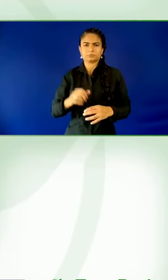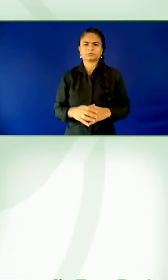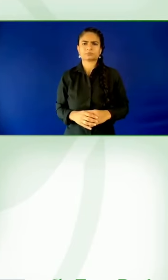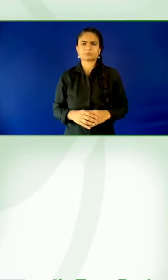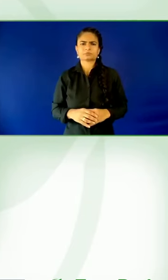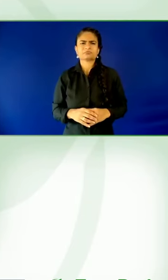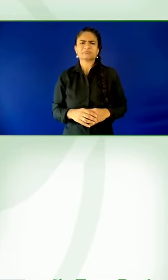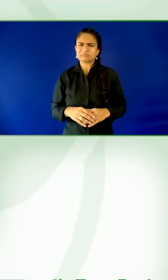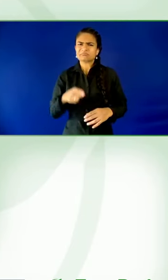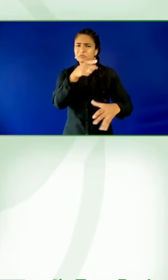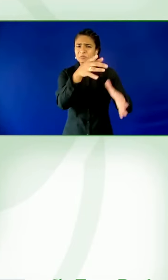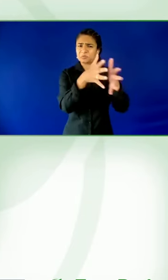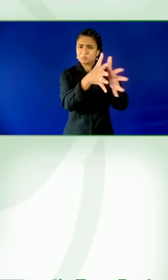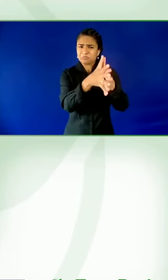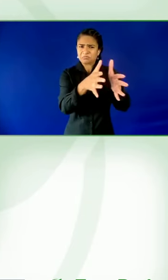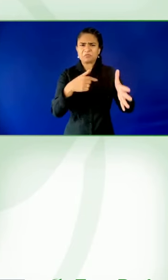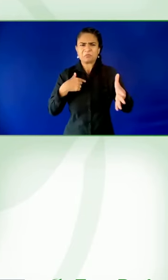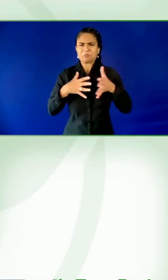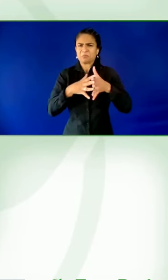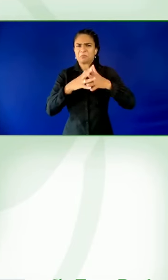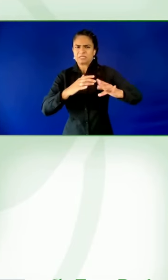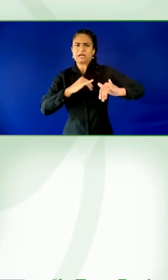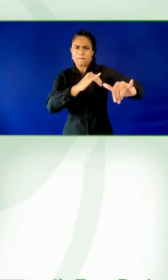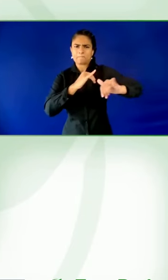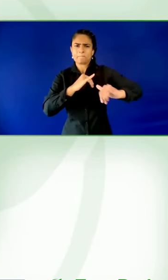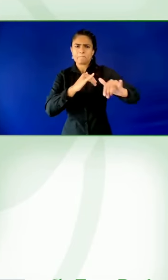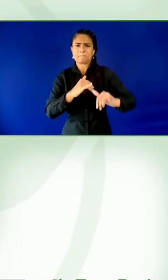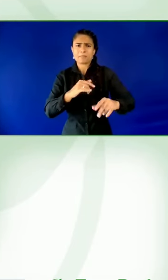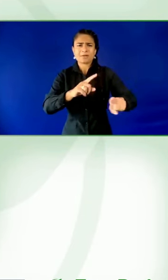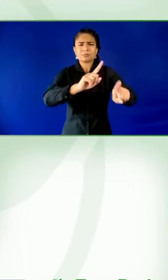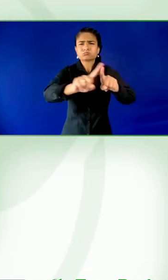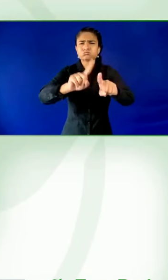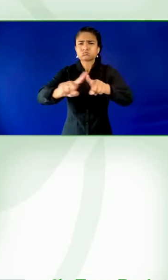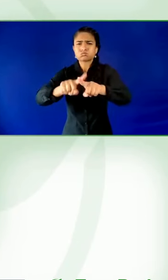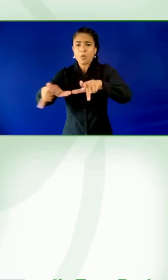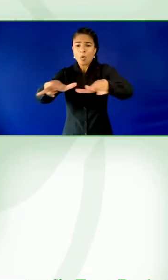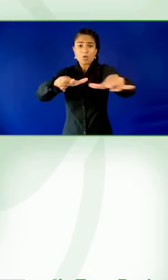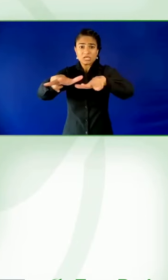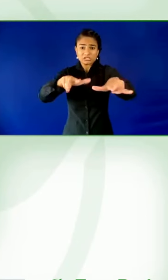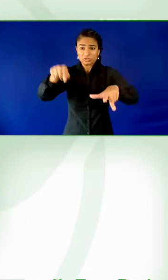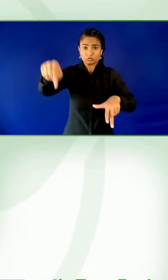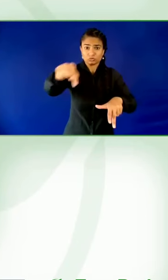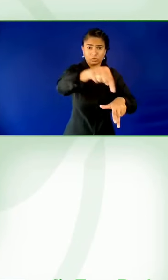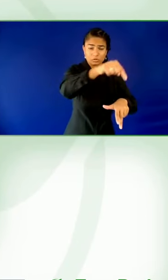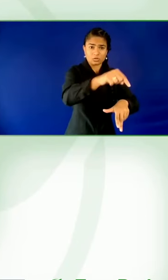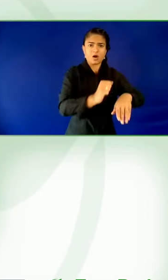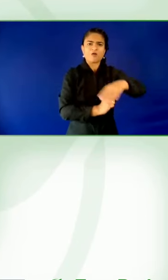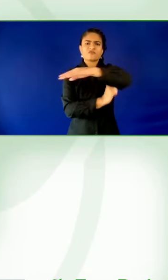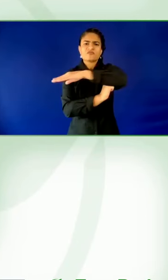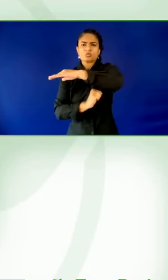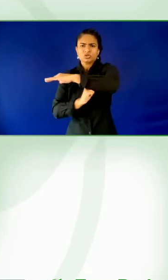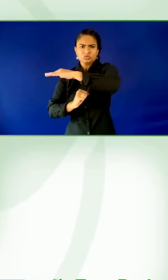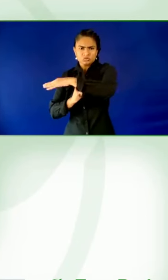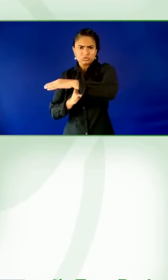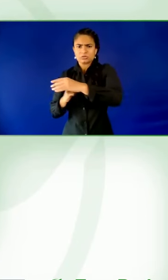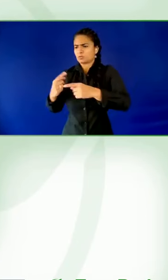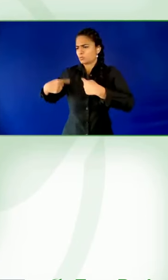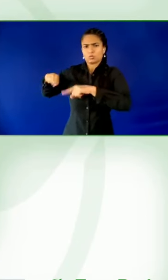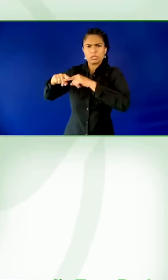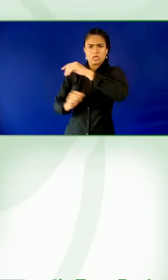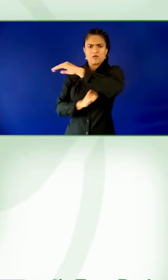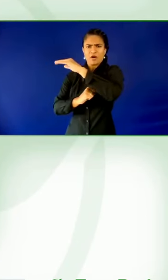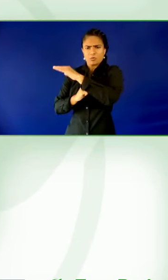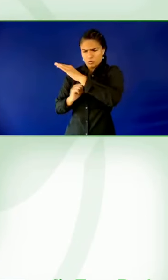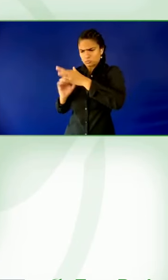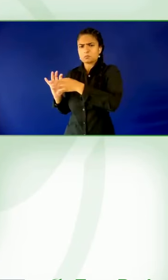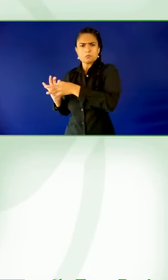specific accessibility projects, but ING is very socially aware and involved and supports all